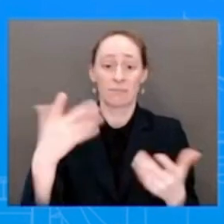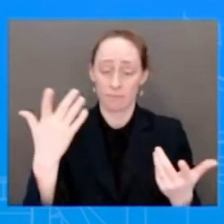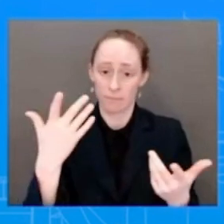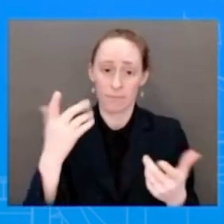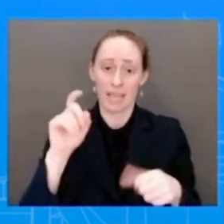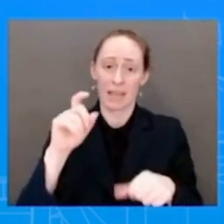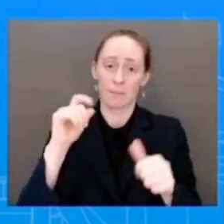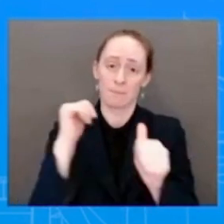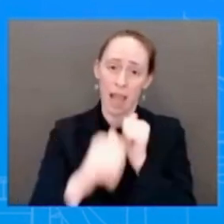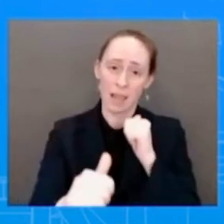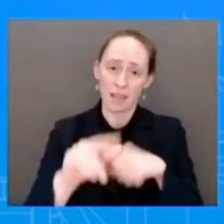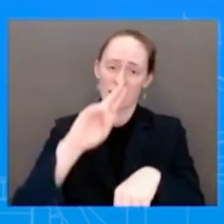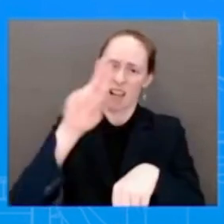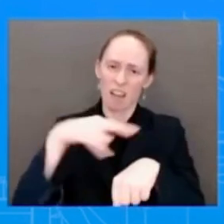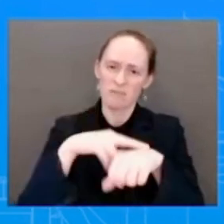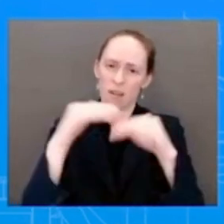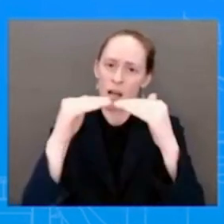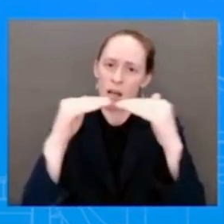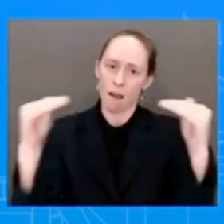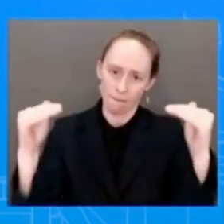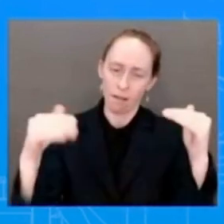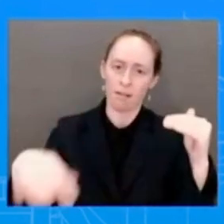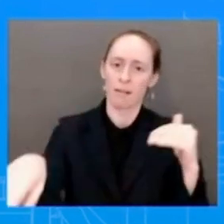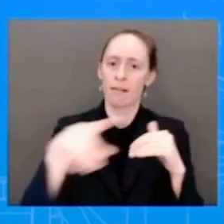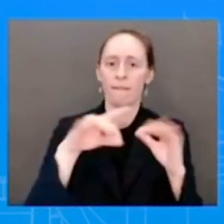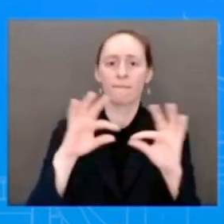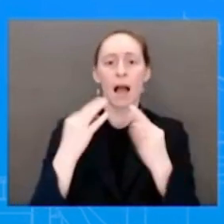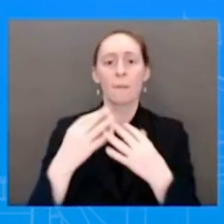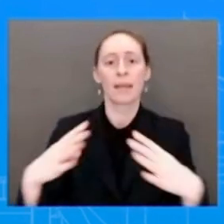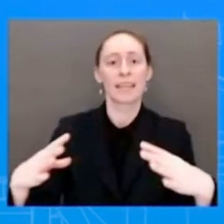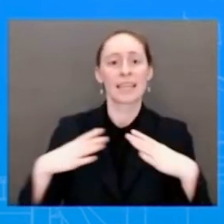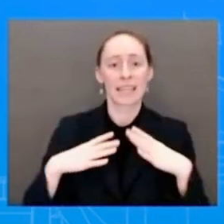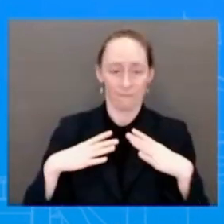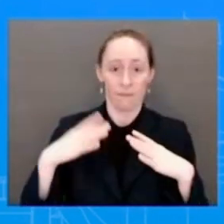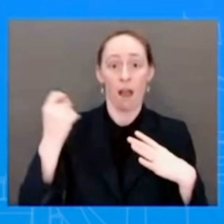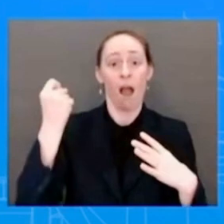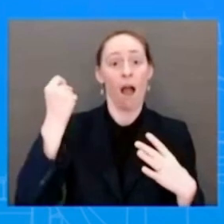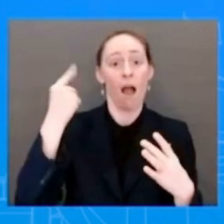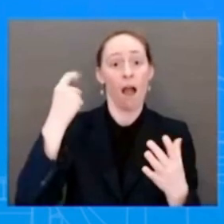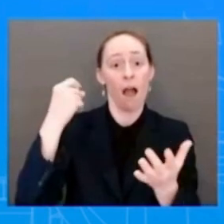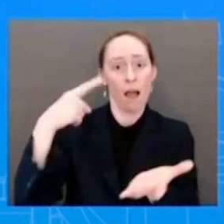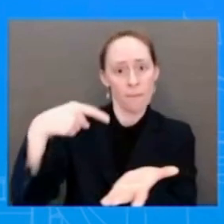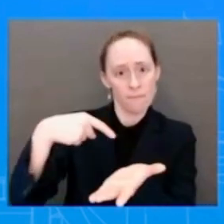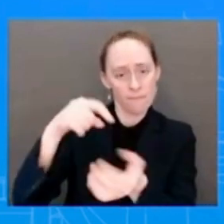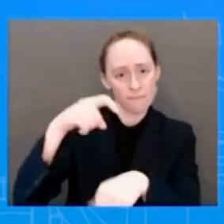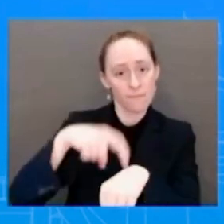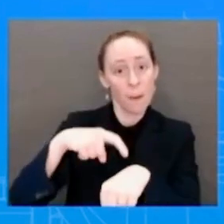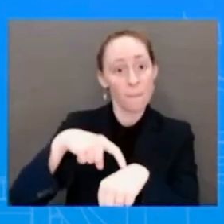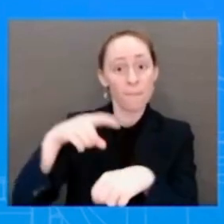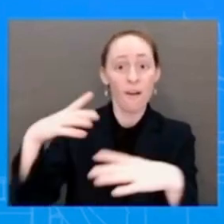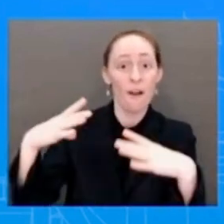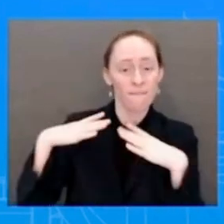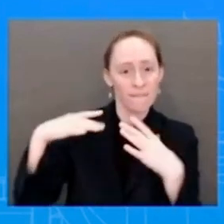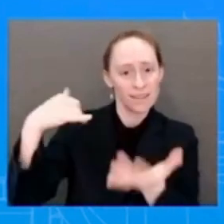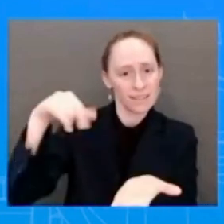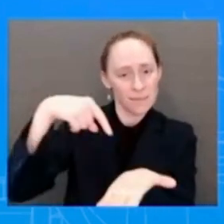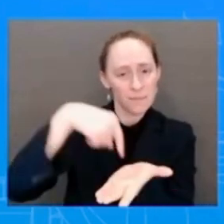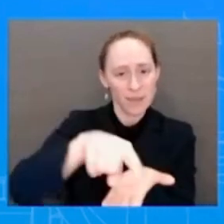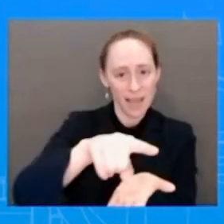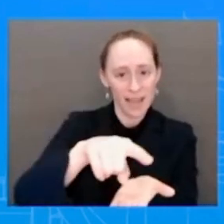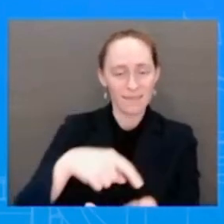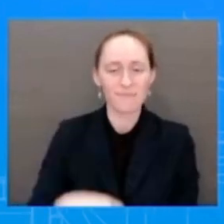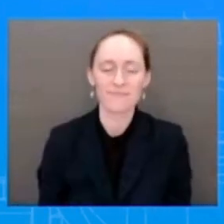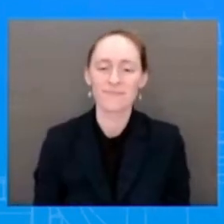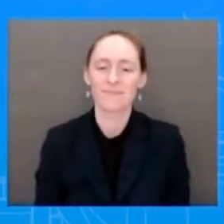recent actions the administration has taken to support women in the workplace, including through the year-end omnibus, which